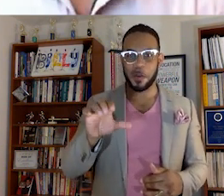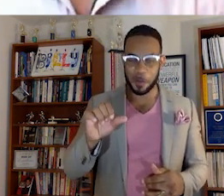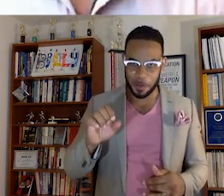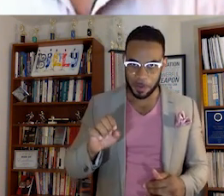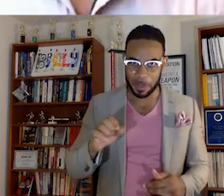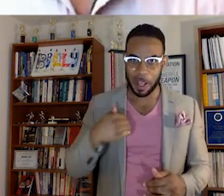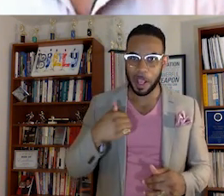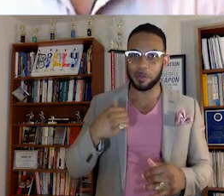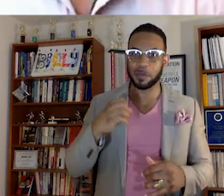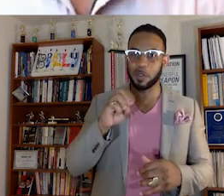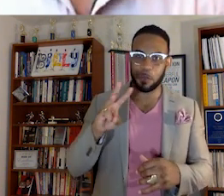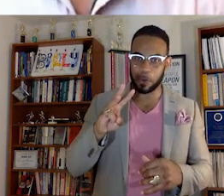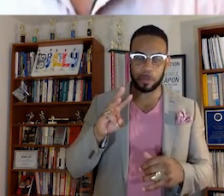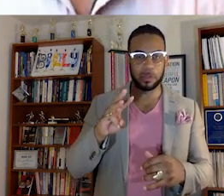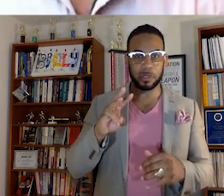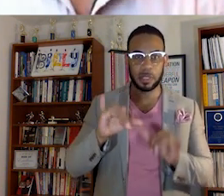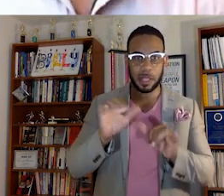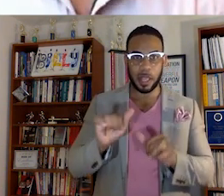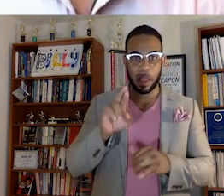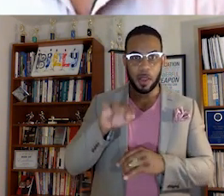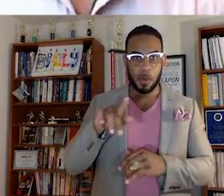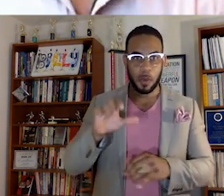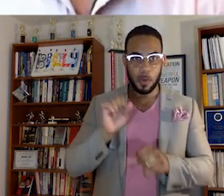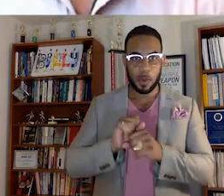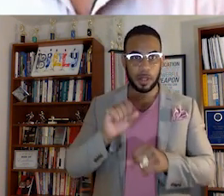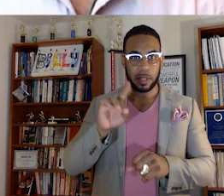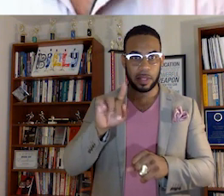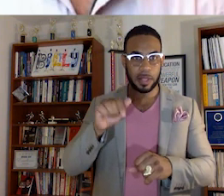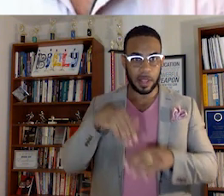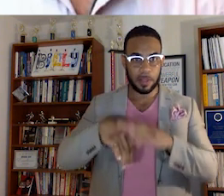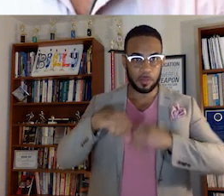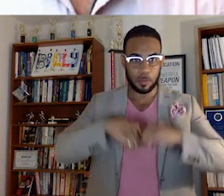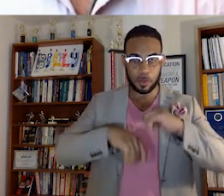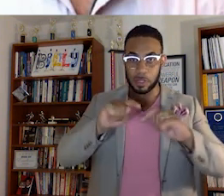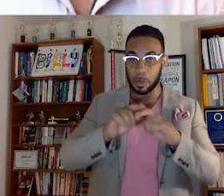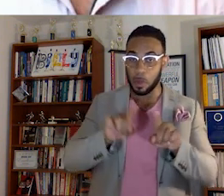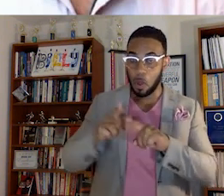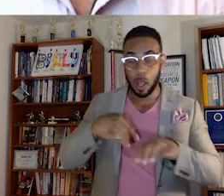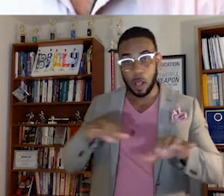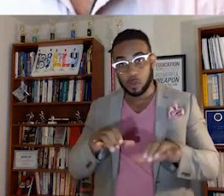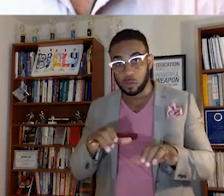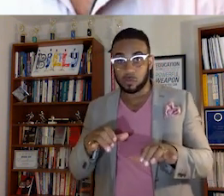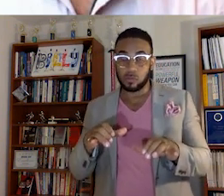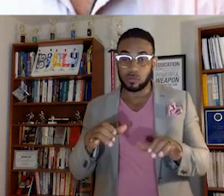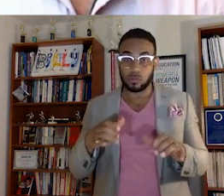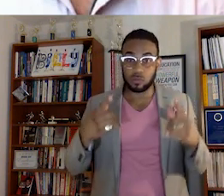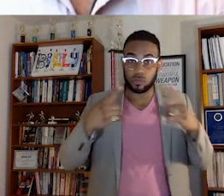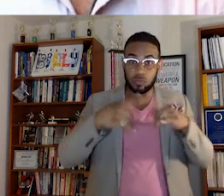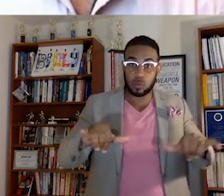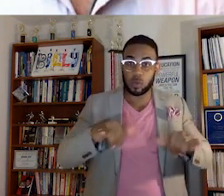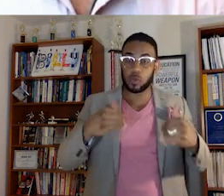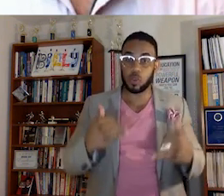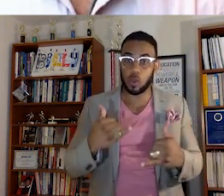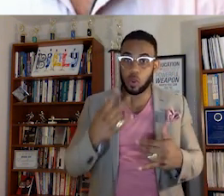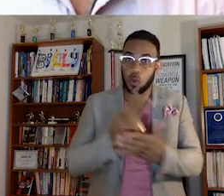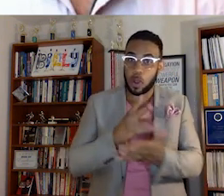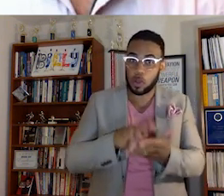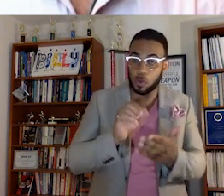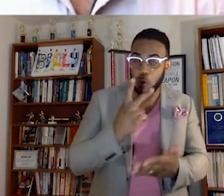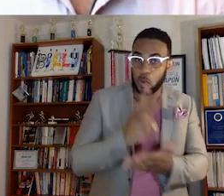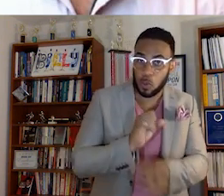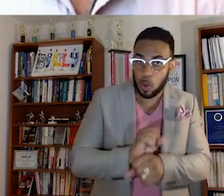software engineer at Ripple. I work on the data infrastructure team. And then I also do like concurrent graduate student work